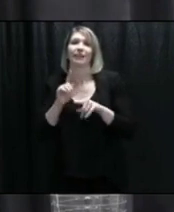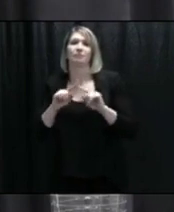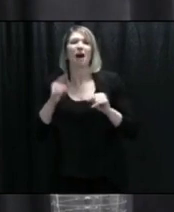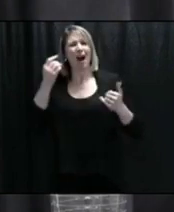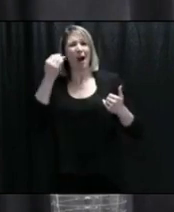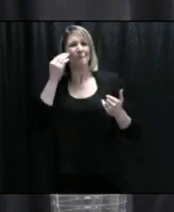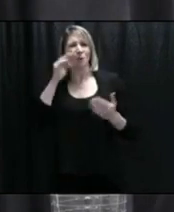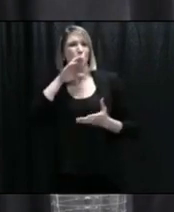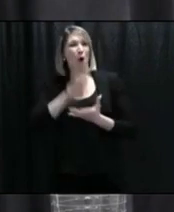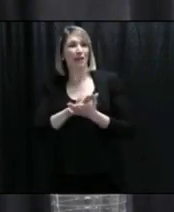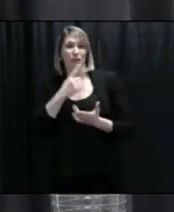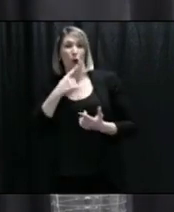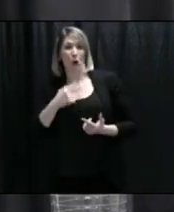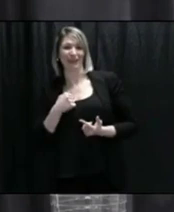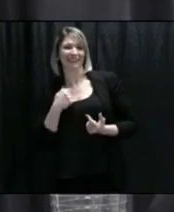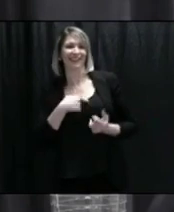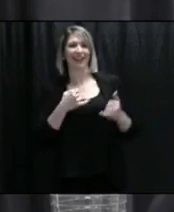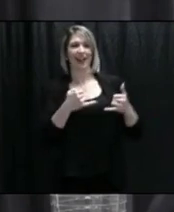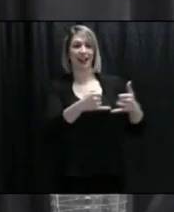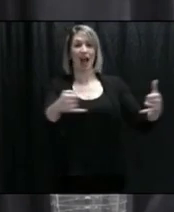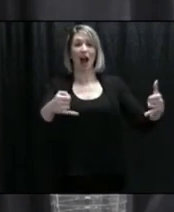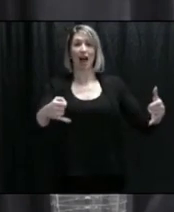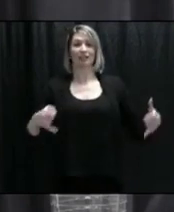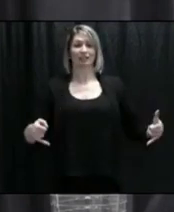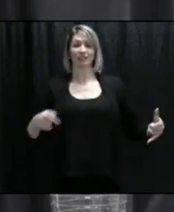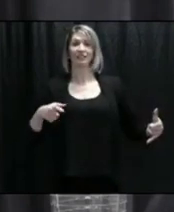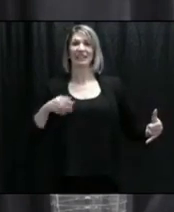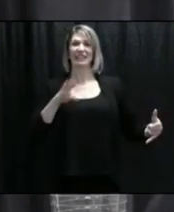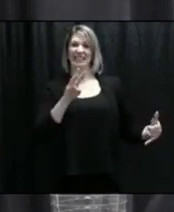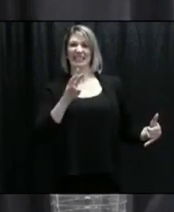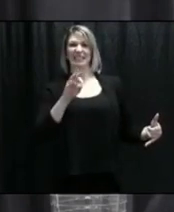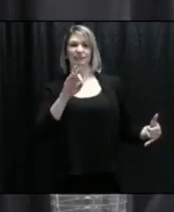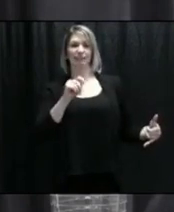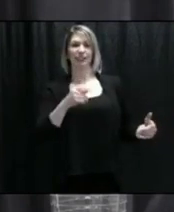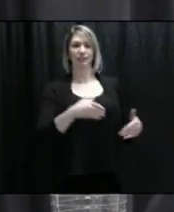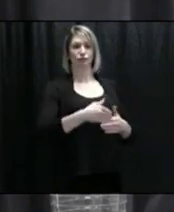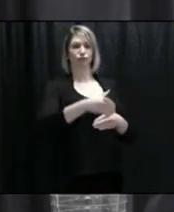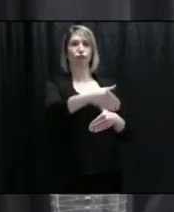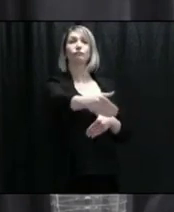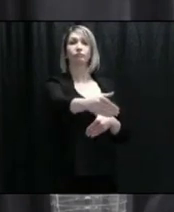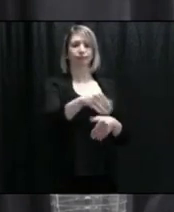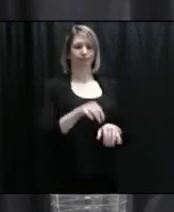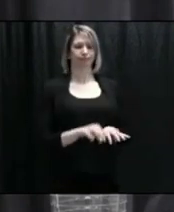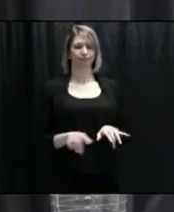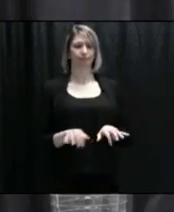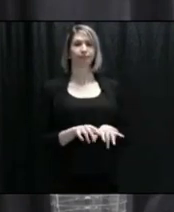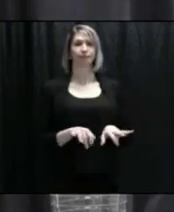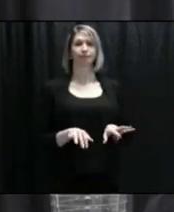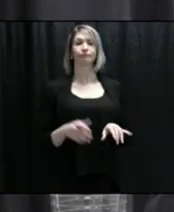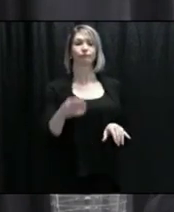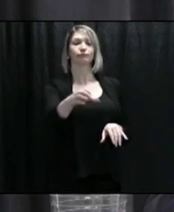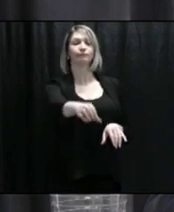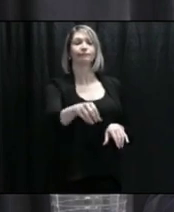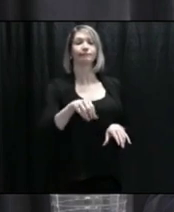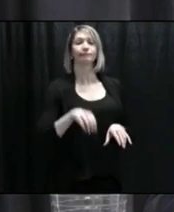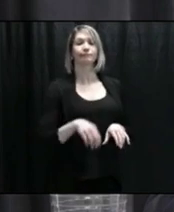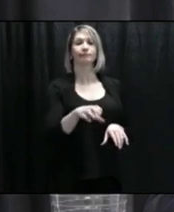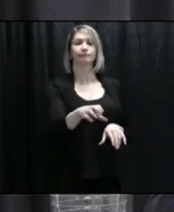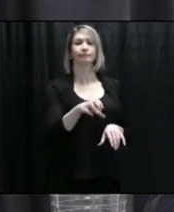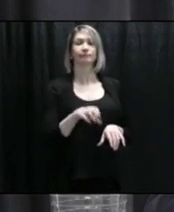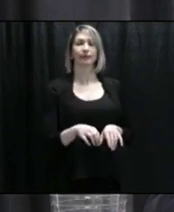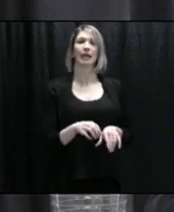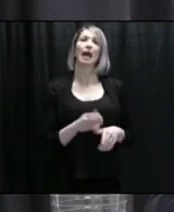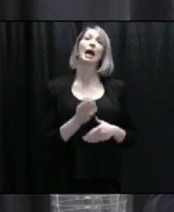on the floor that are six or more feet apart. And some of them are really quite enthusiastic about